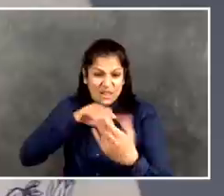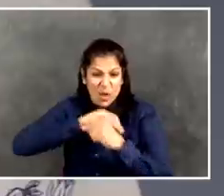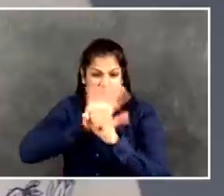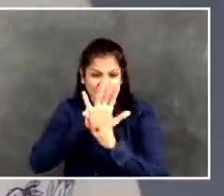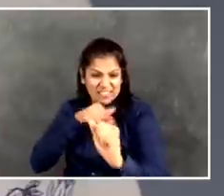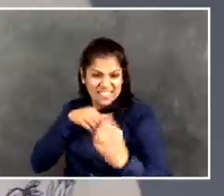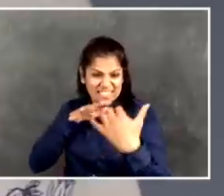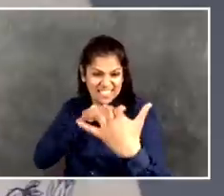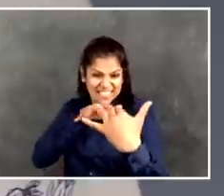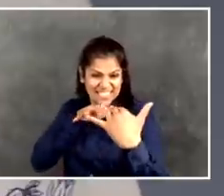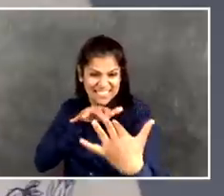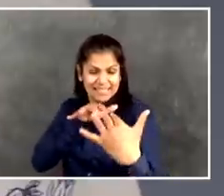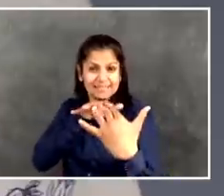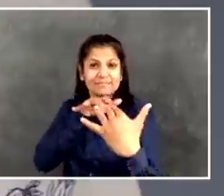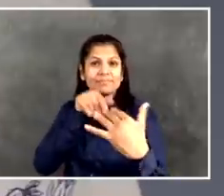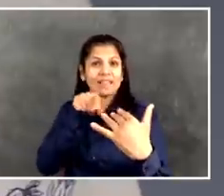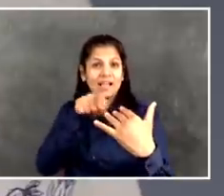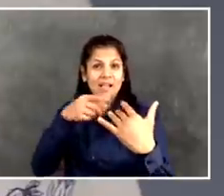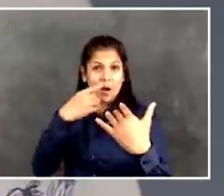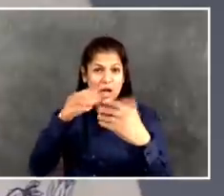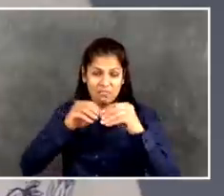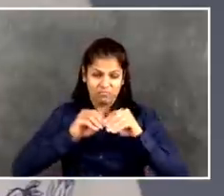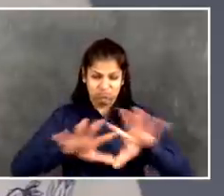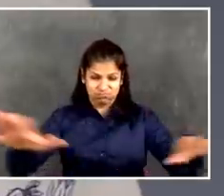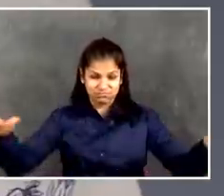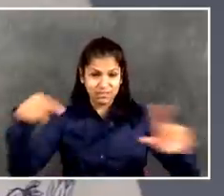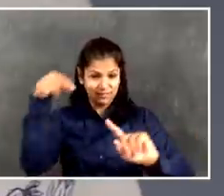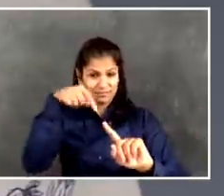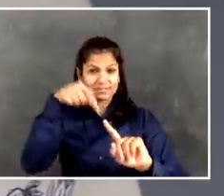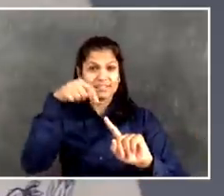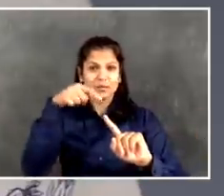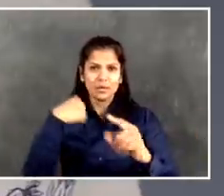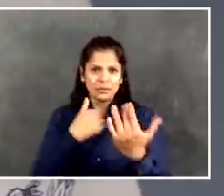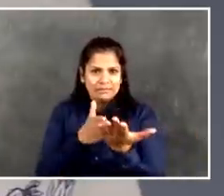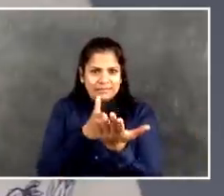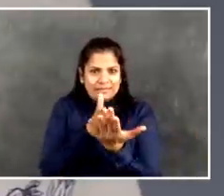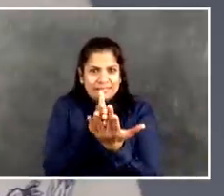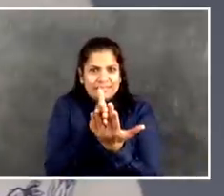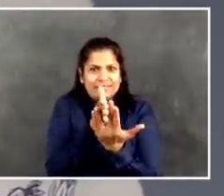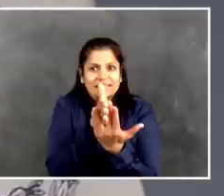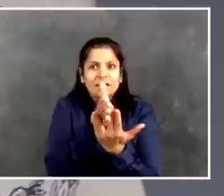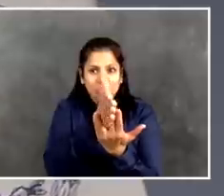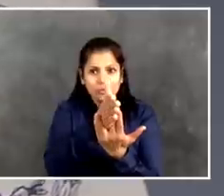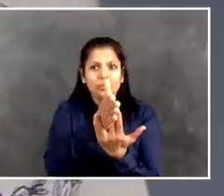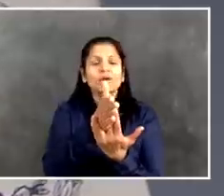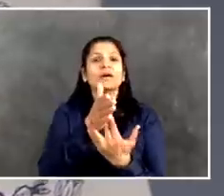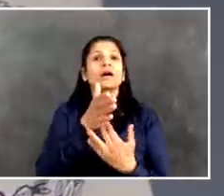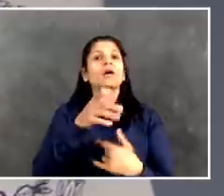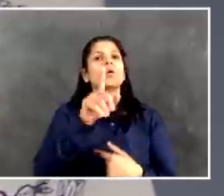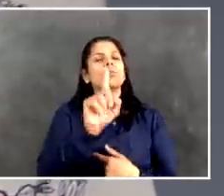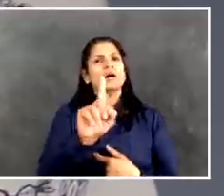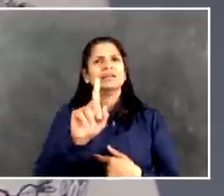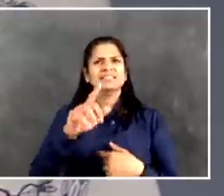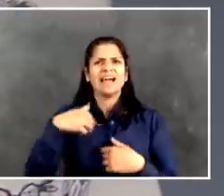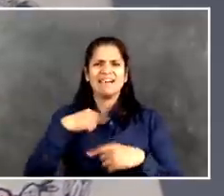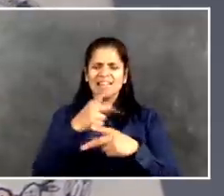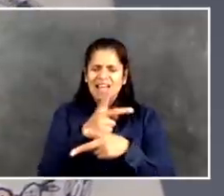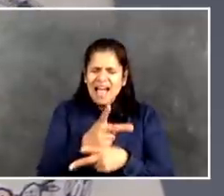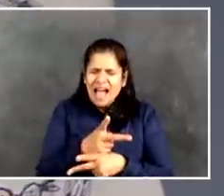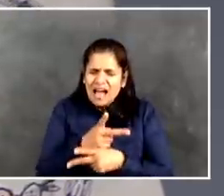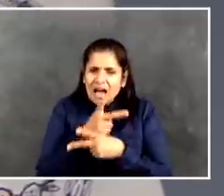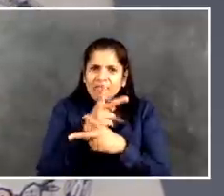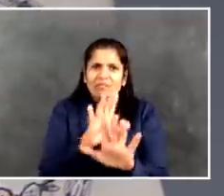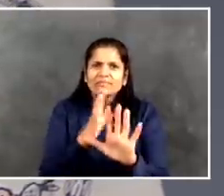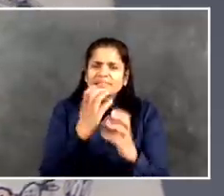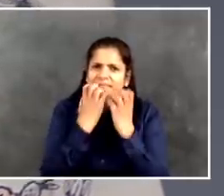Second, unless we are very careful and we have some good luck and some blessings thrown in, we